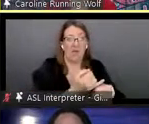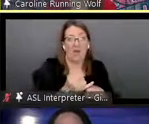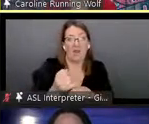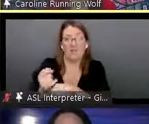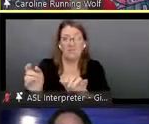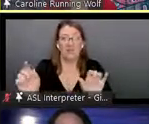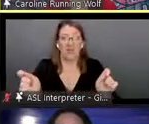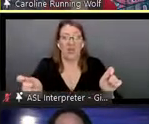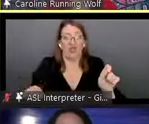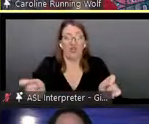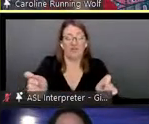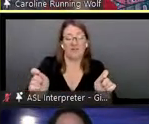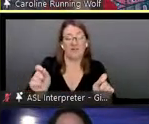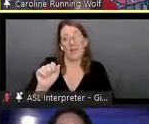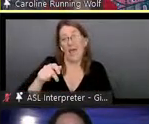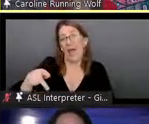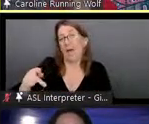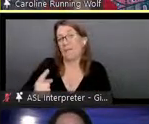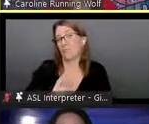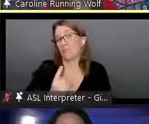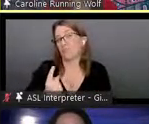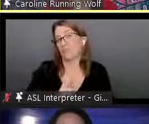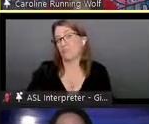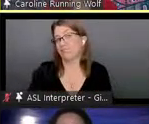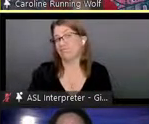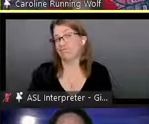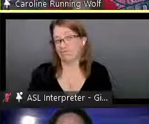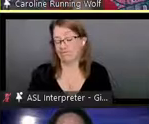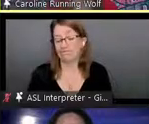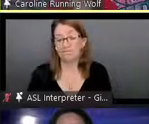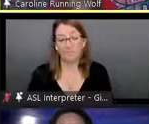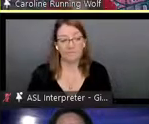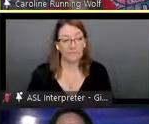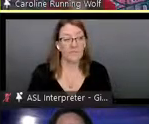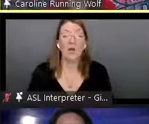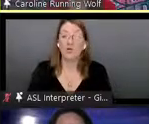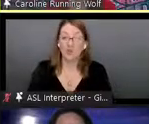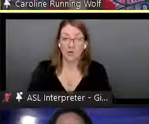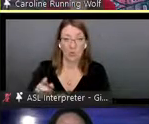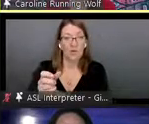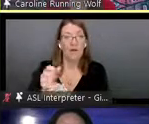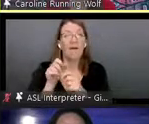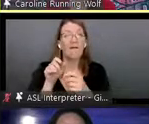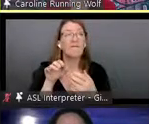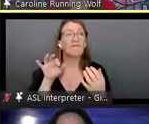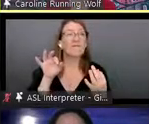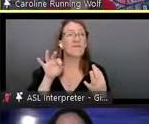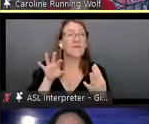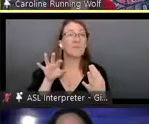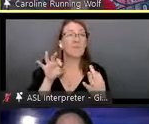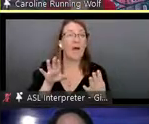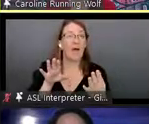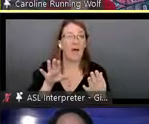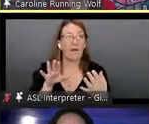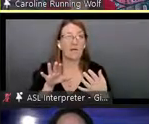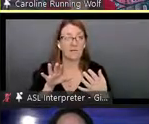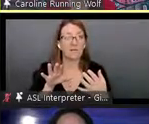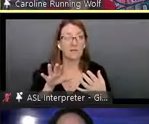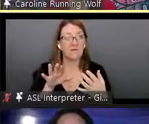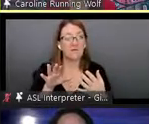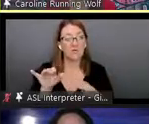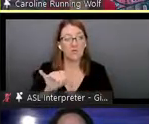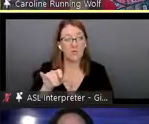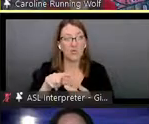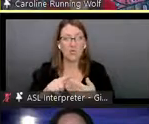we also had uh feedback options similar to to replicate that